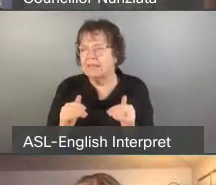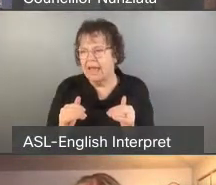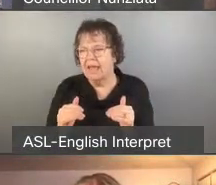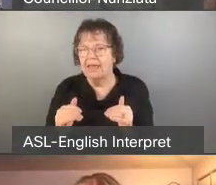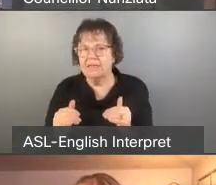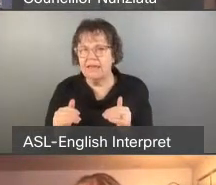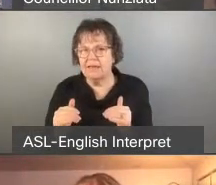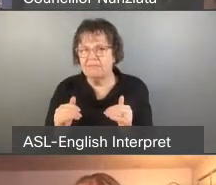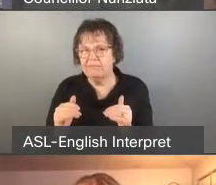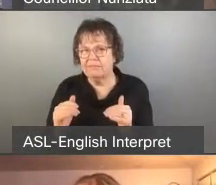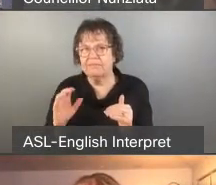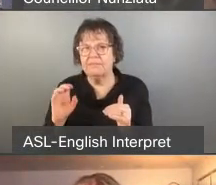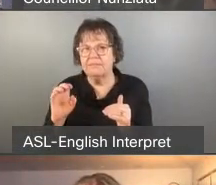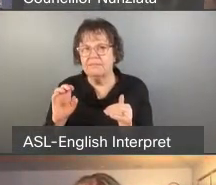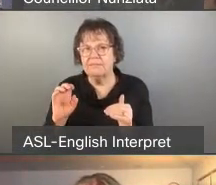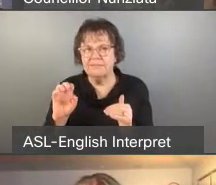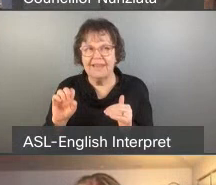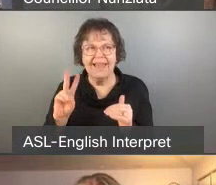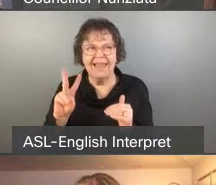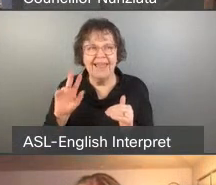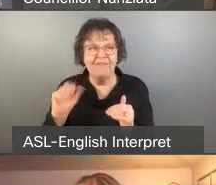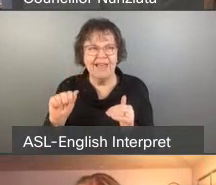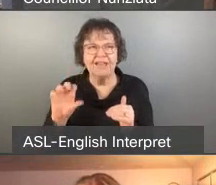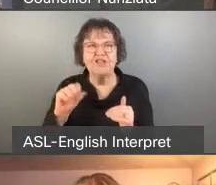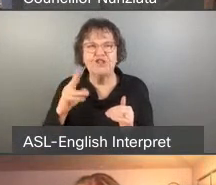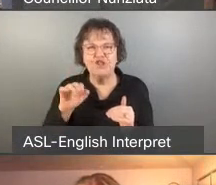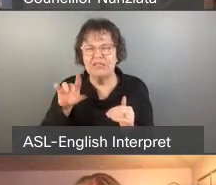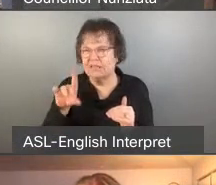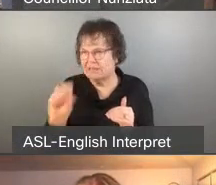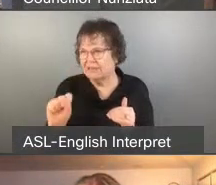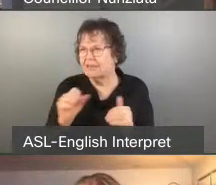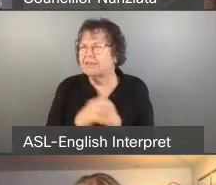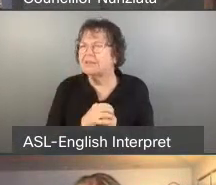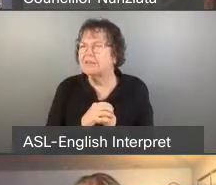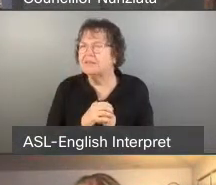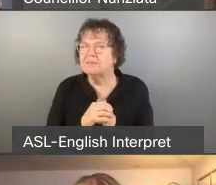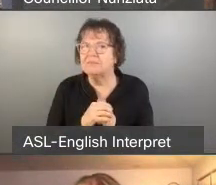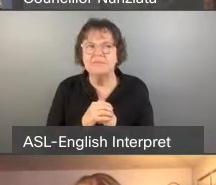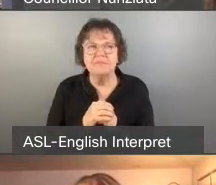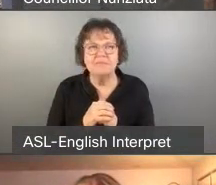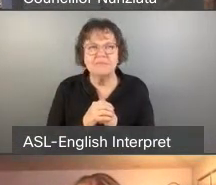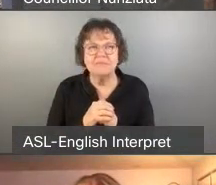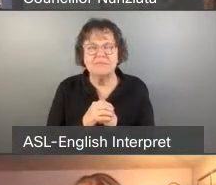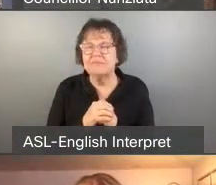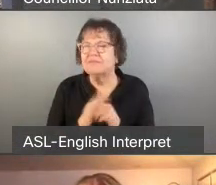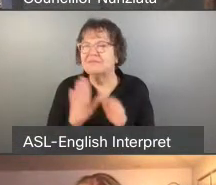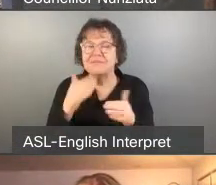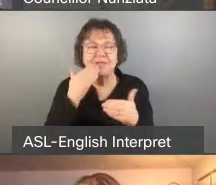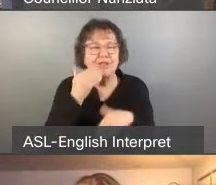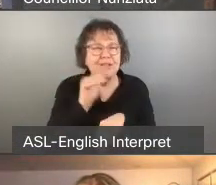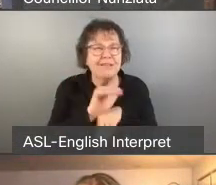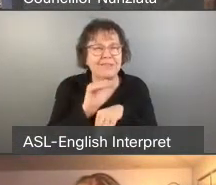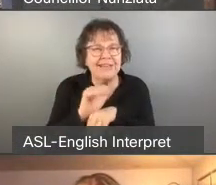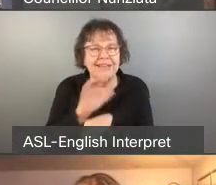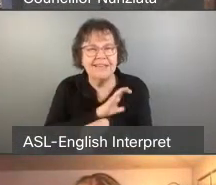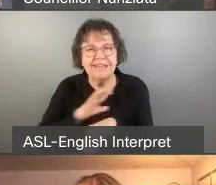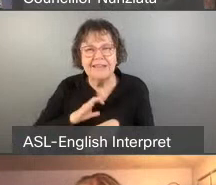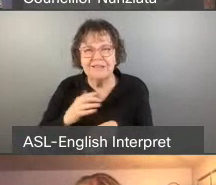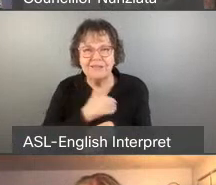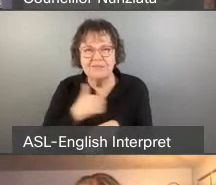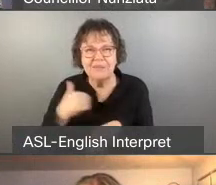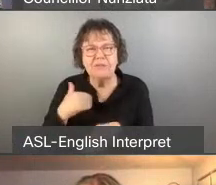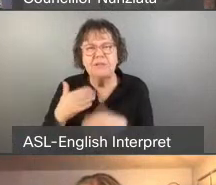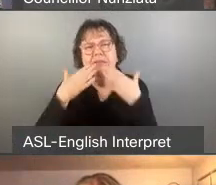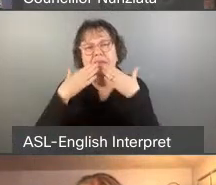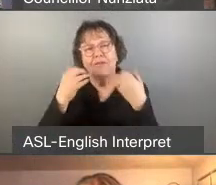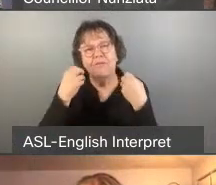Hi, can you hear me? Yes, we can. Okay, perfect. Good evening, Council members, and thank you for the opportunity to speak